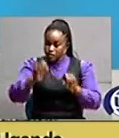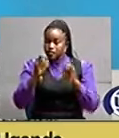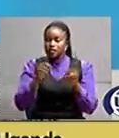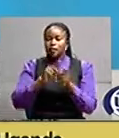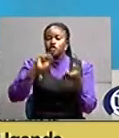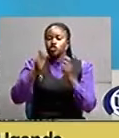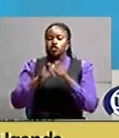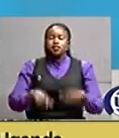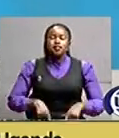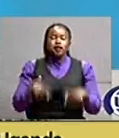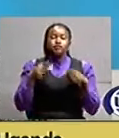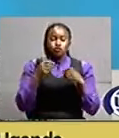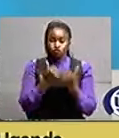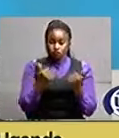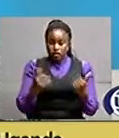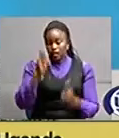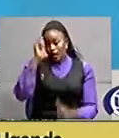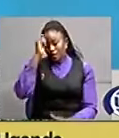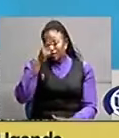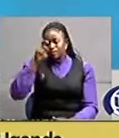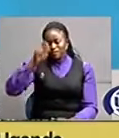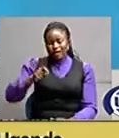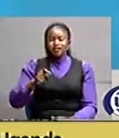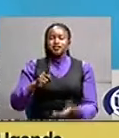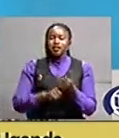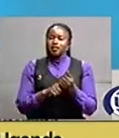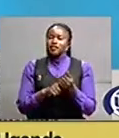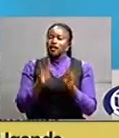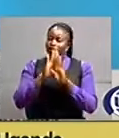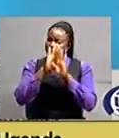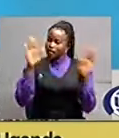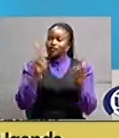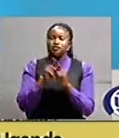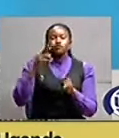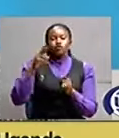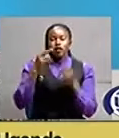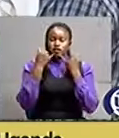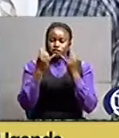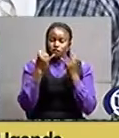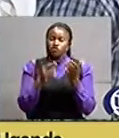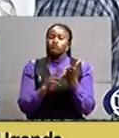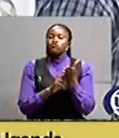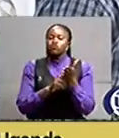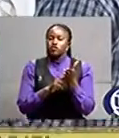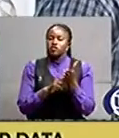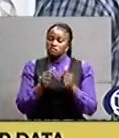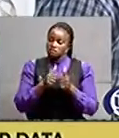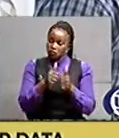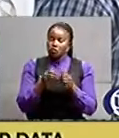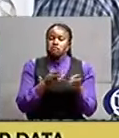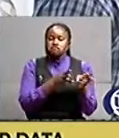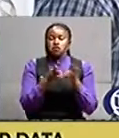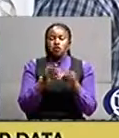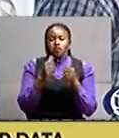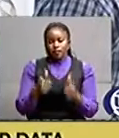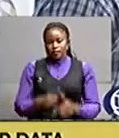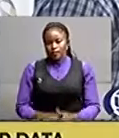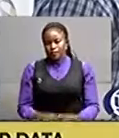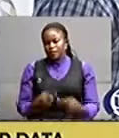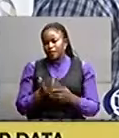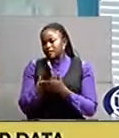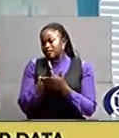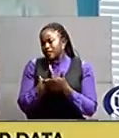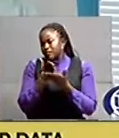children, they must have the right information that they can use for those strategies. Unfortunately, some players are